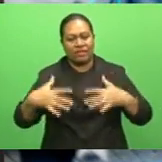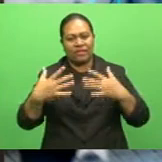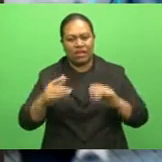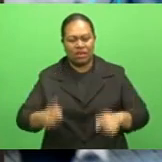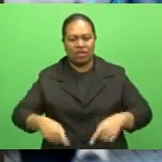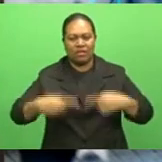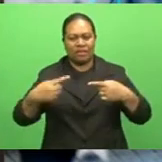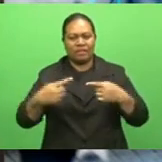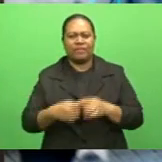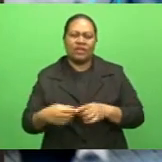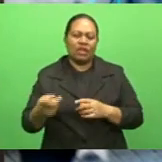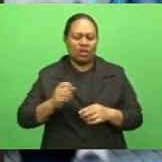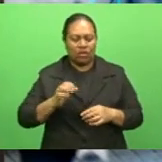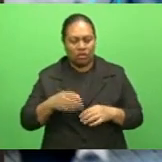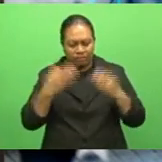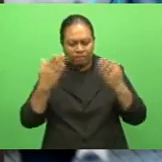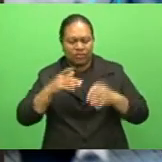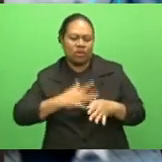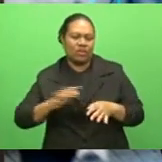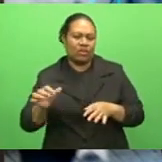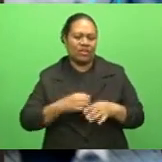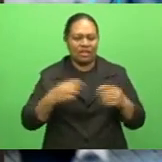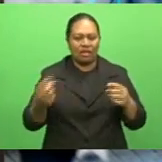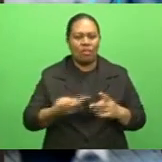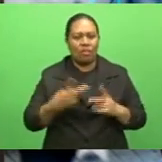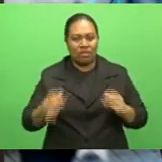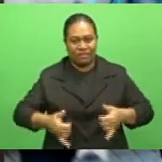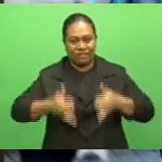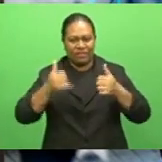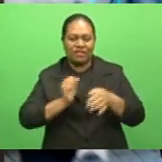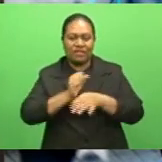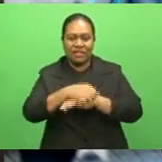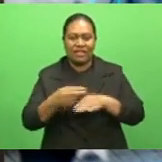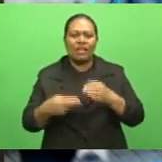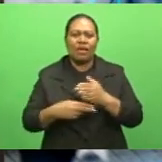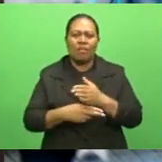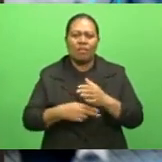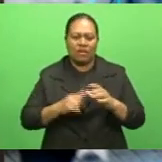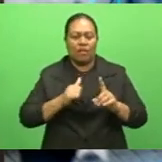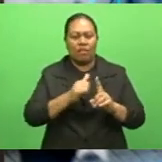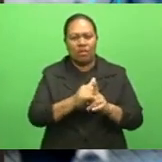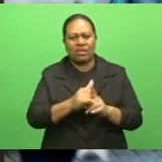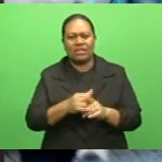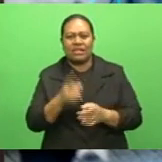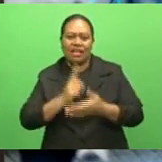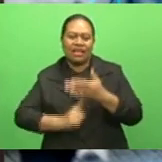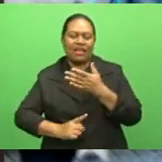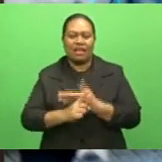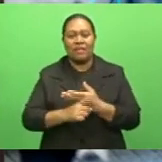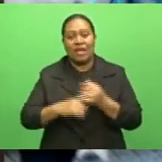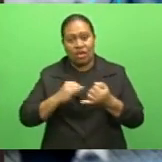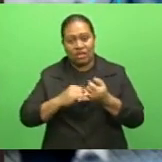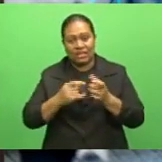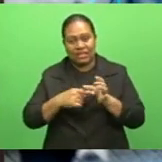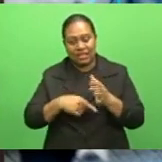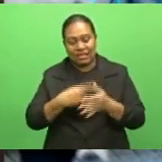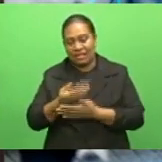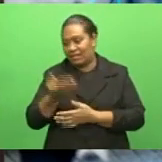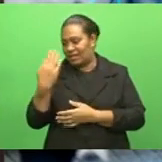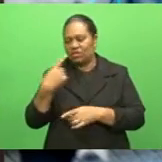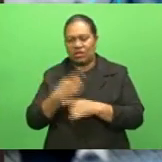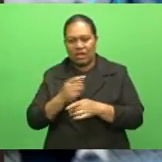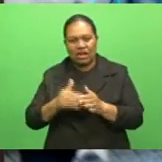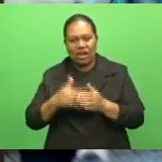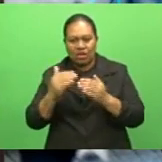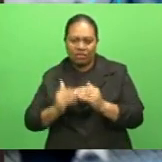take both cups this year, the Highlanders believe defeating Nemosi in their Fairbrother Sullivan Trophy Challenge on Saturday will move them one